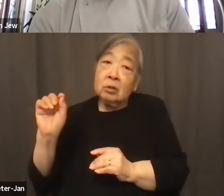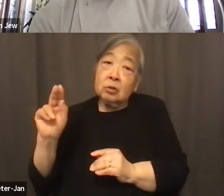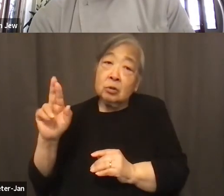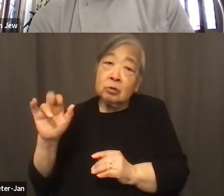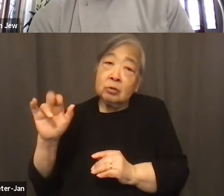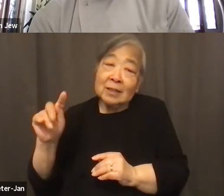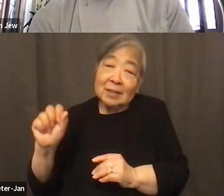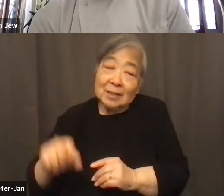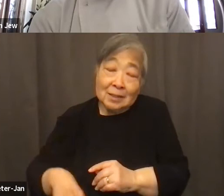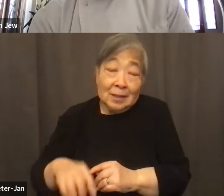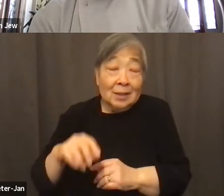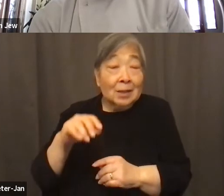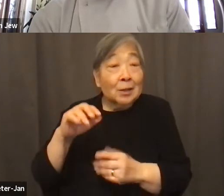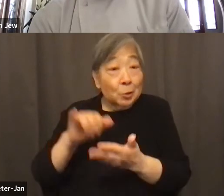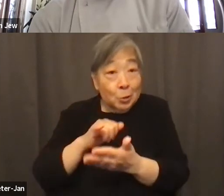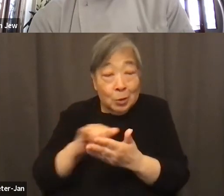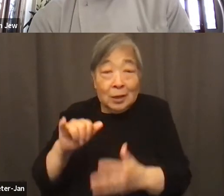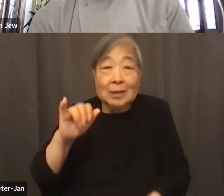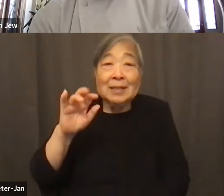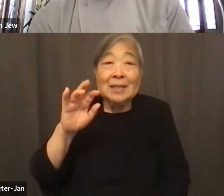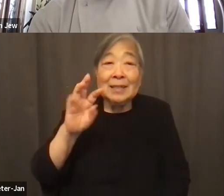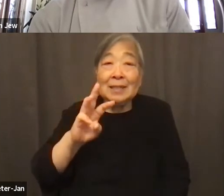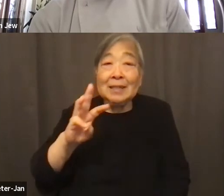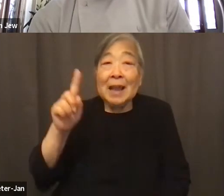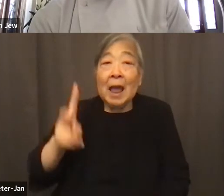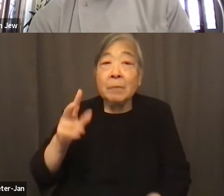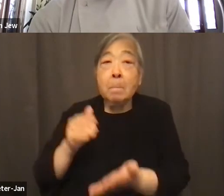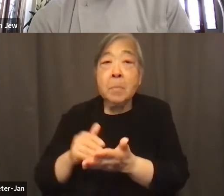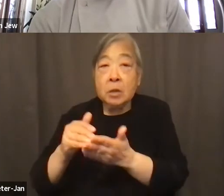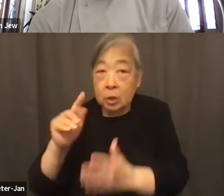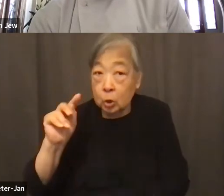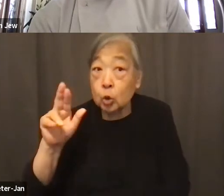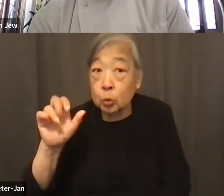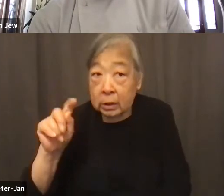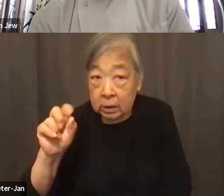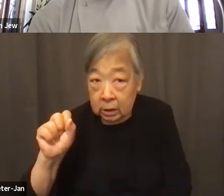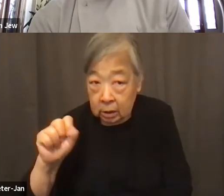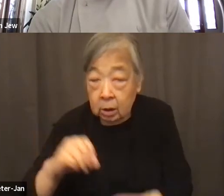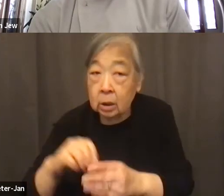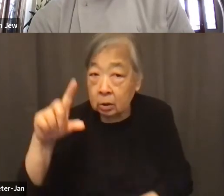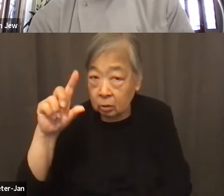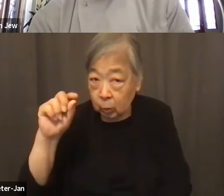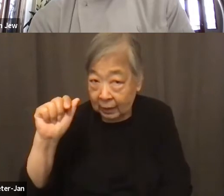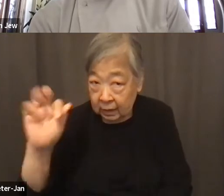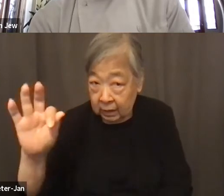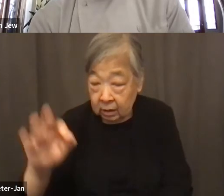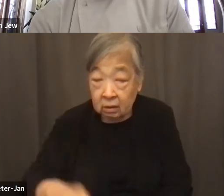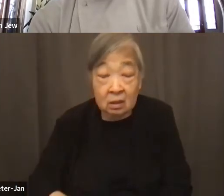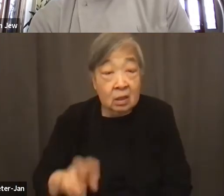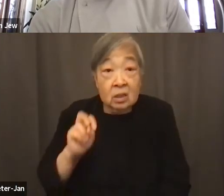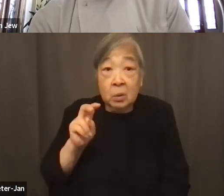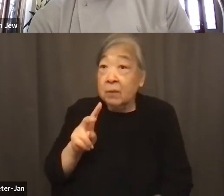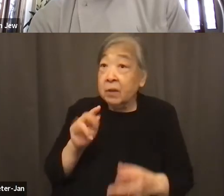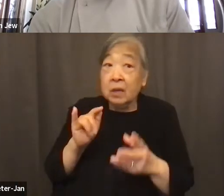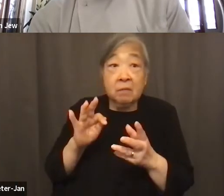66 and a half million tourists were here in 2019. So if we were even missing 1 million tourists, that would be a lot.